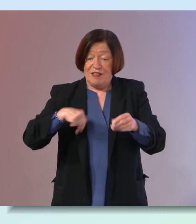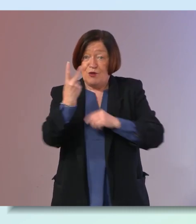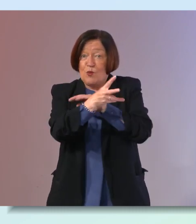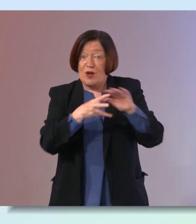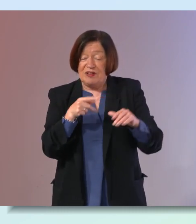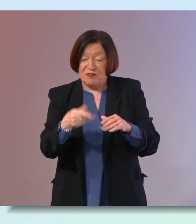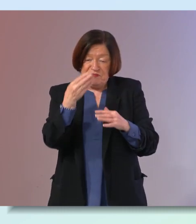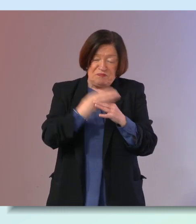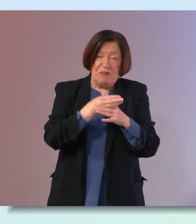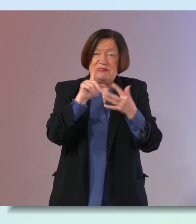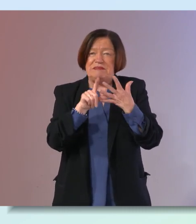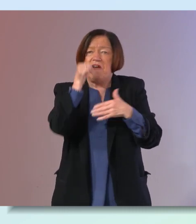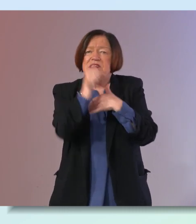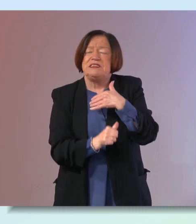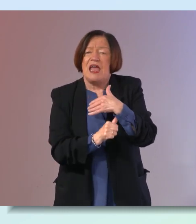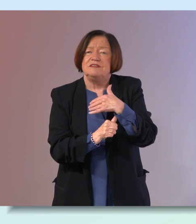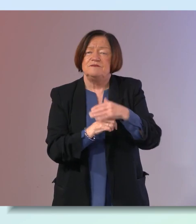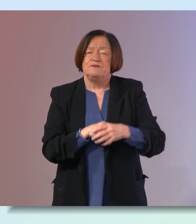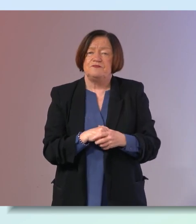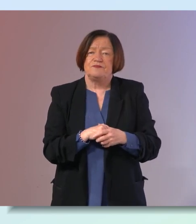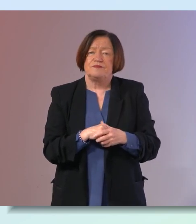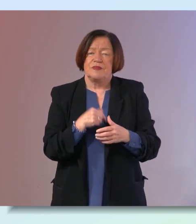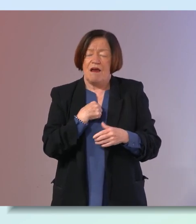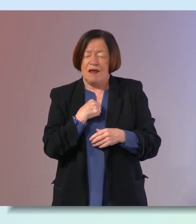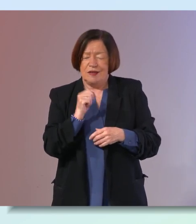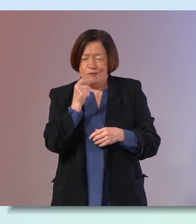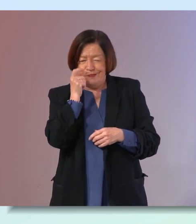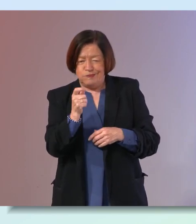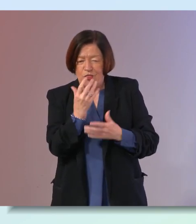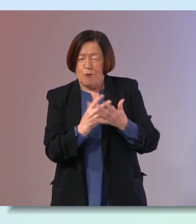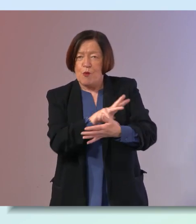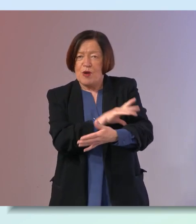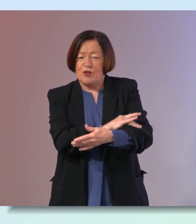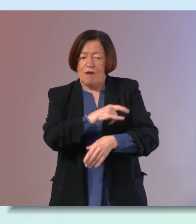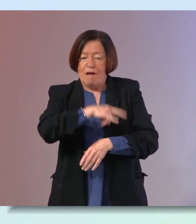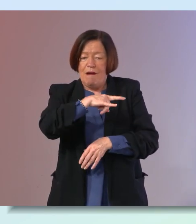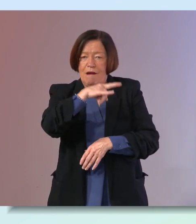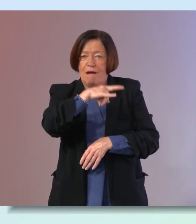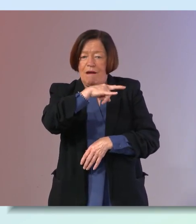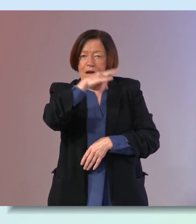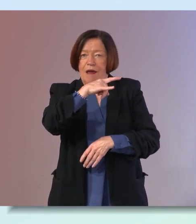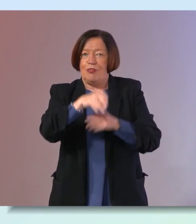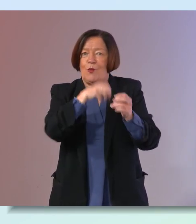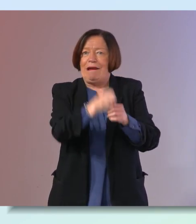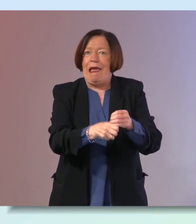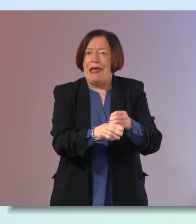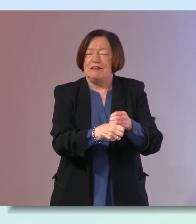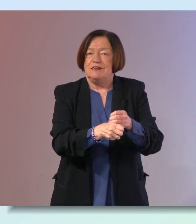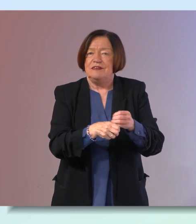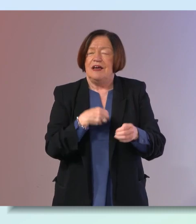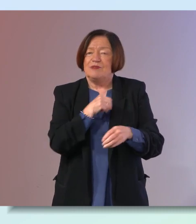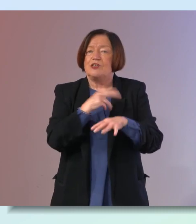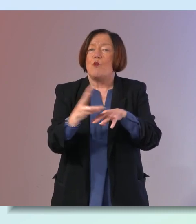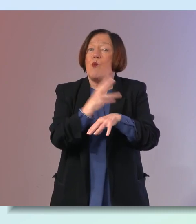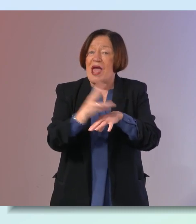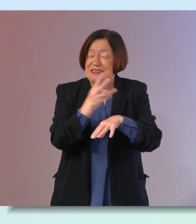the space of seven days and i watched the blood pressure get higher and higher at the weekend i was at a